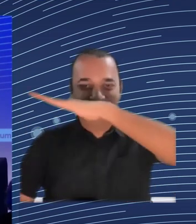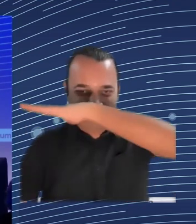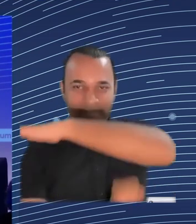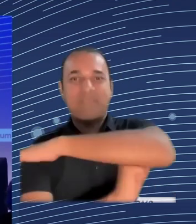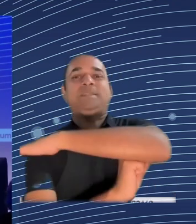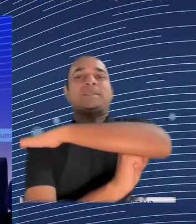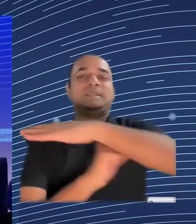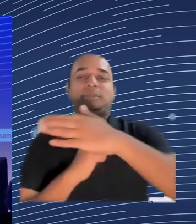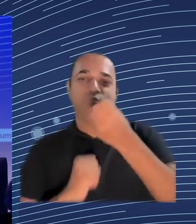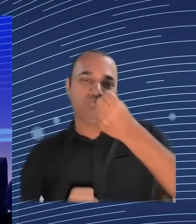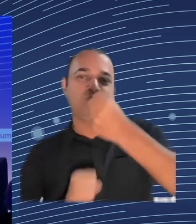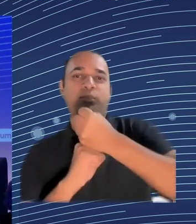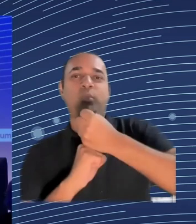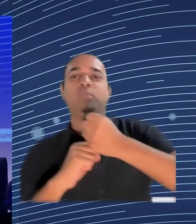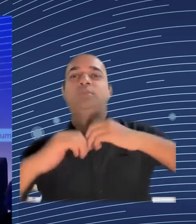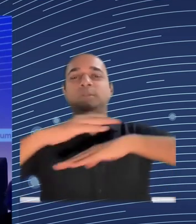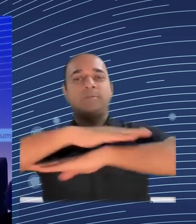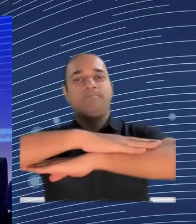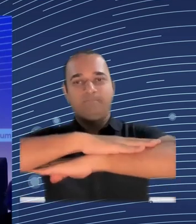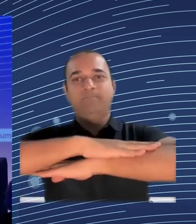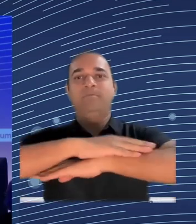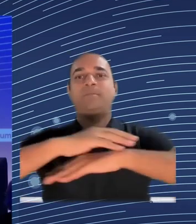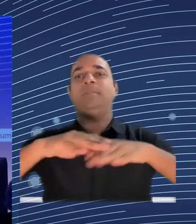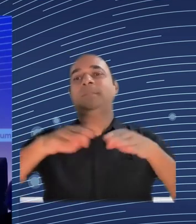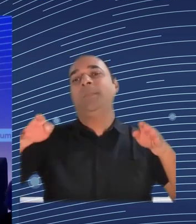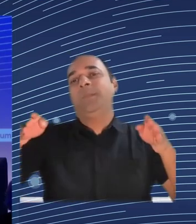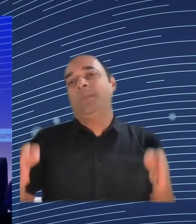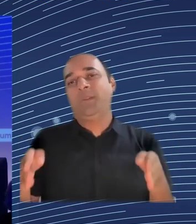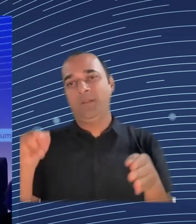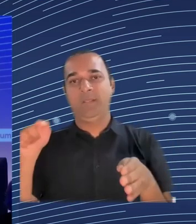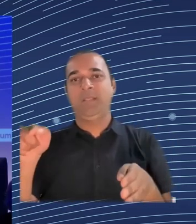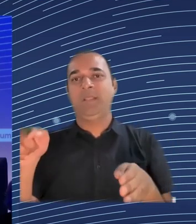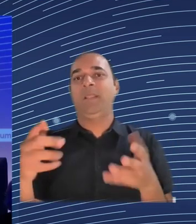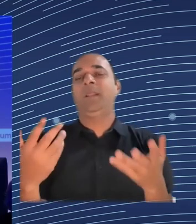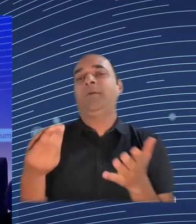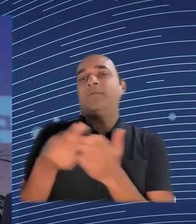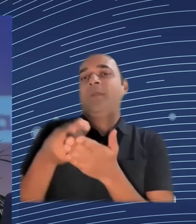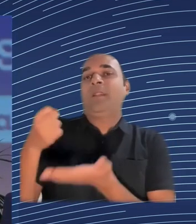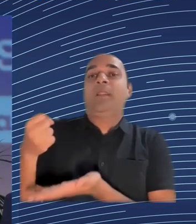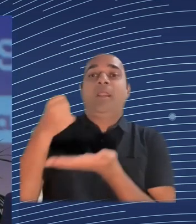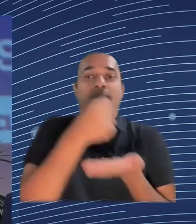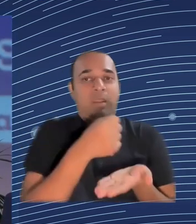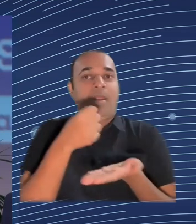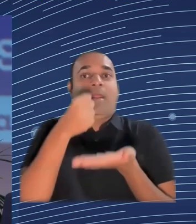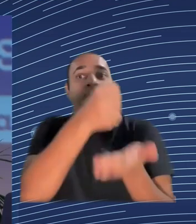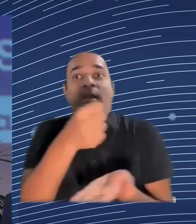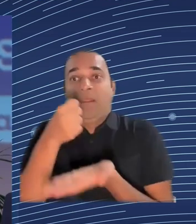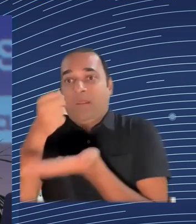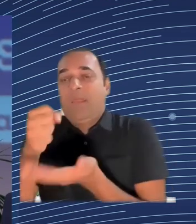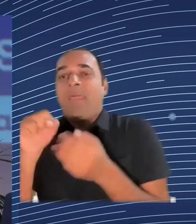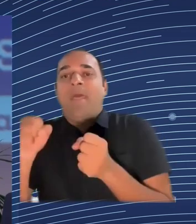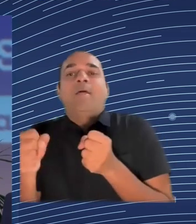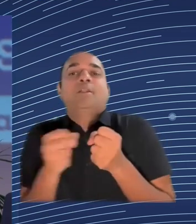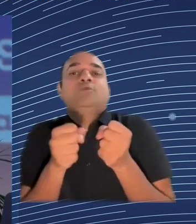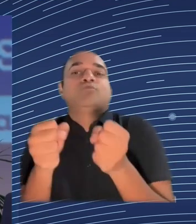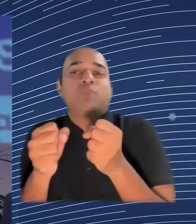So, I will also a bit reply to the previous question. And we see a lot of challenges ahead